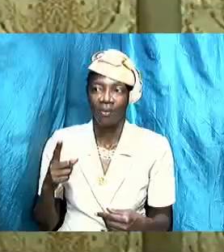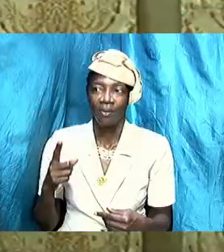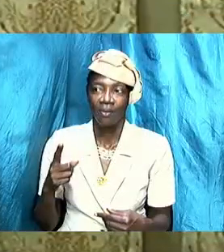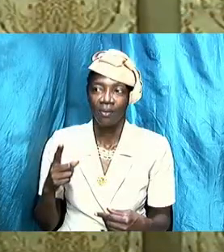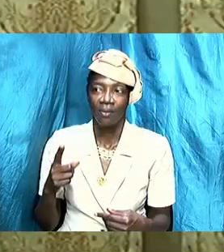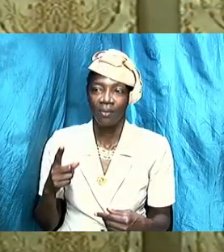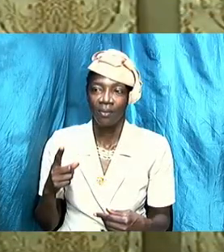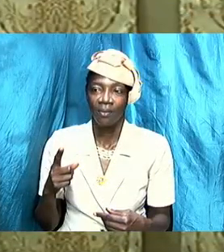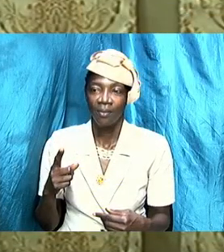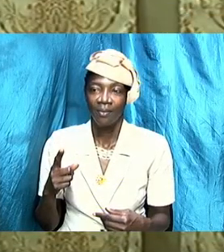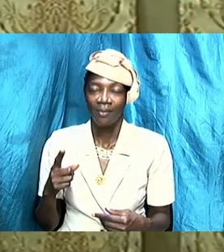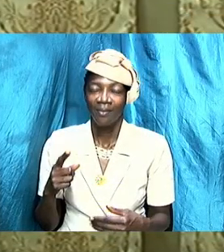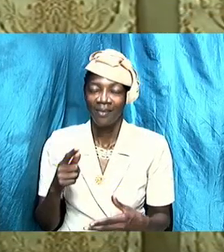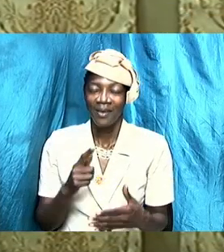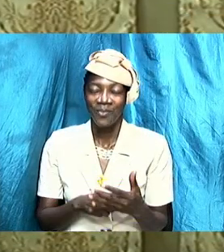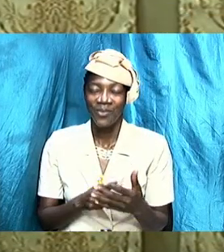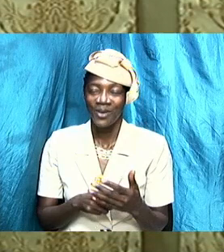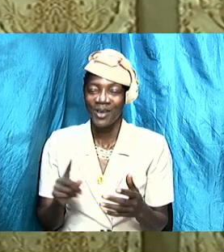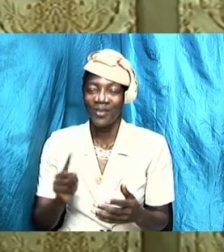the man